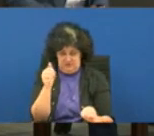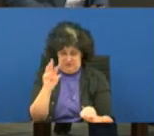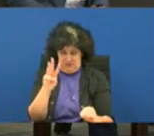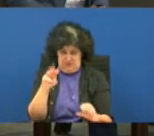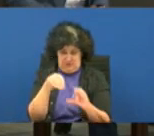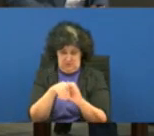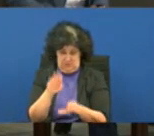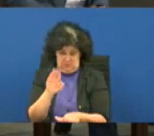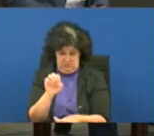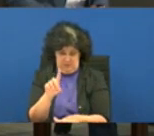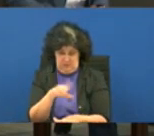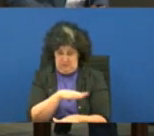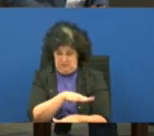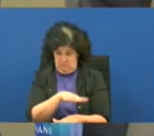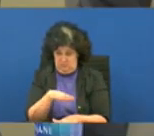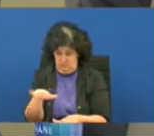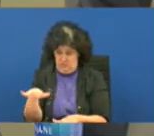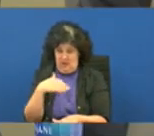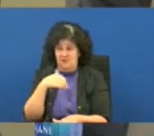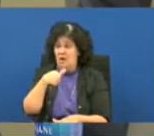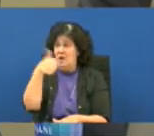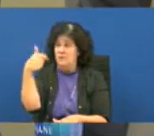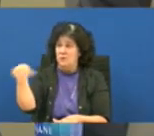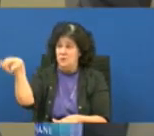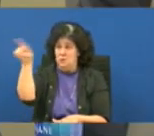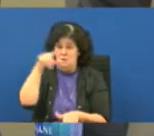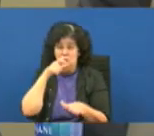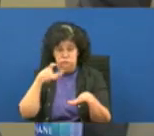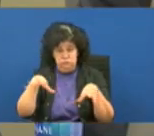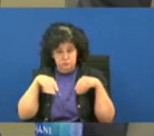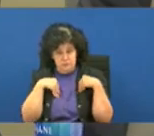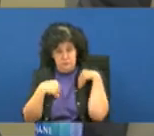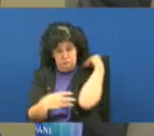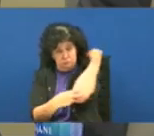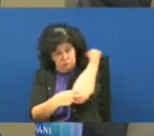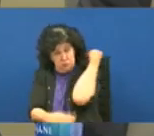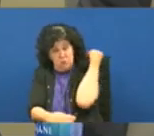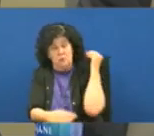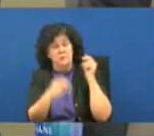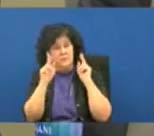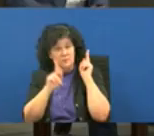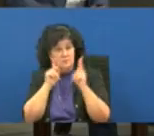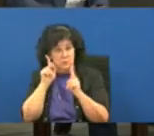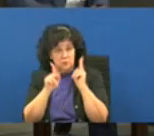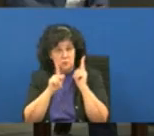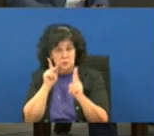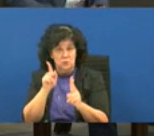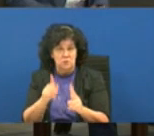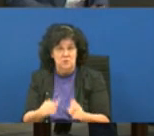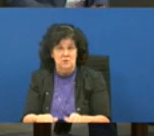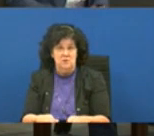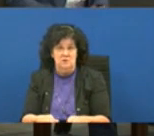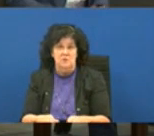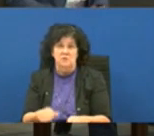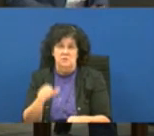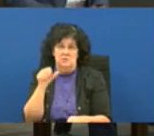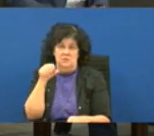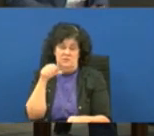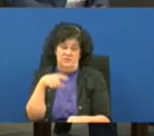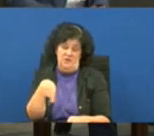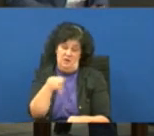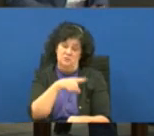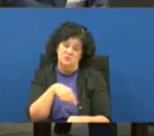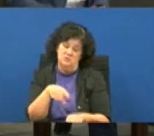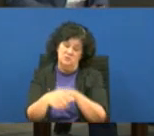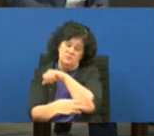in the bed and they don't have are there other facilities that focus on indigent people yeah no mental health issues no sir i think they're the ones that'll be staying with us right